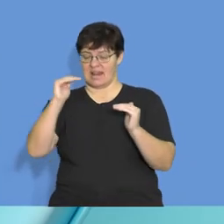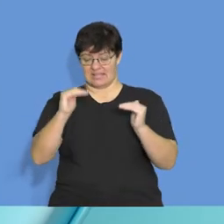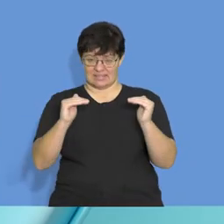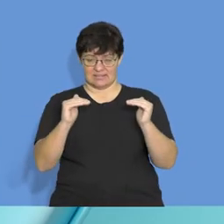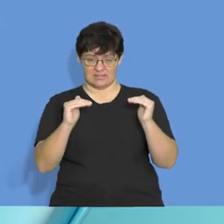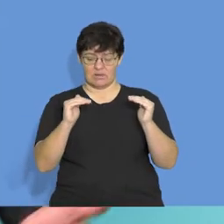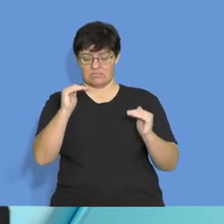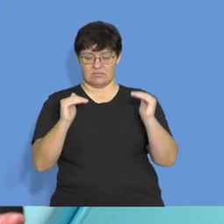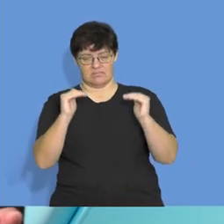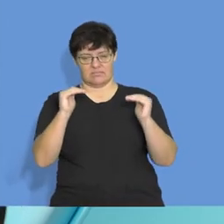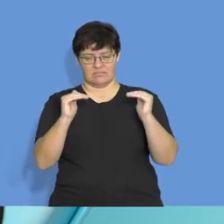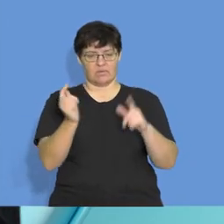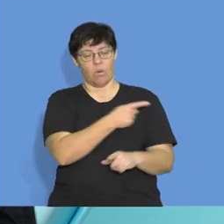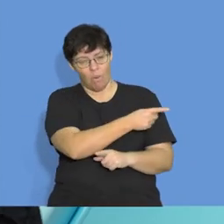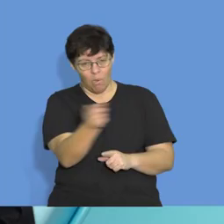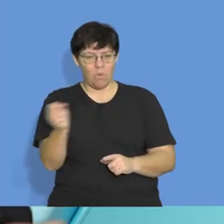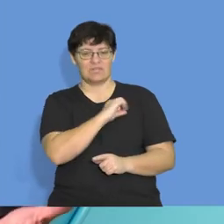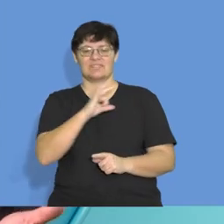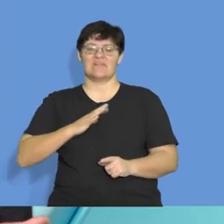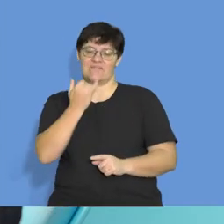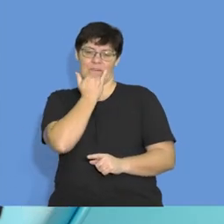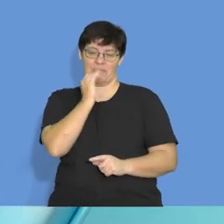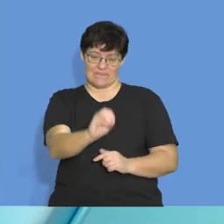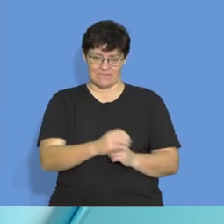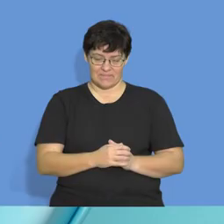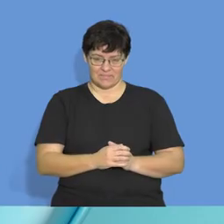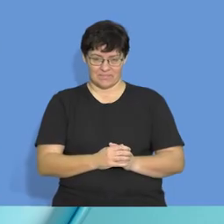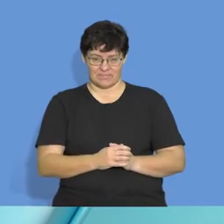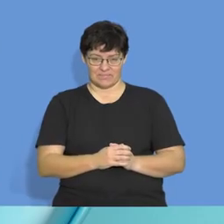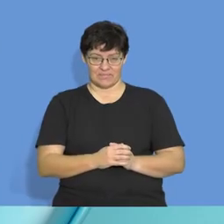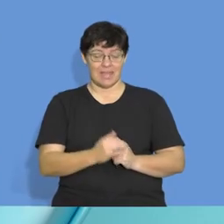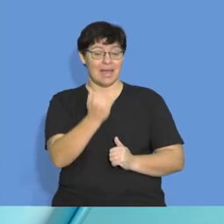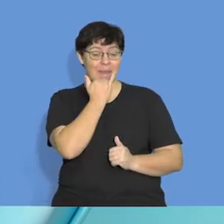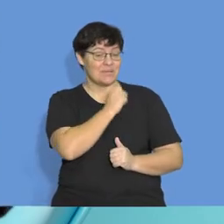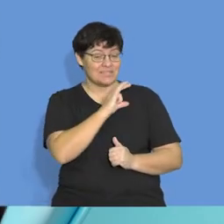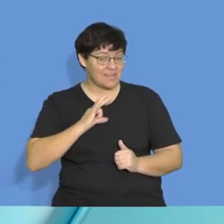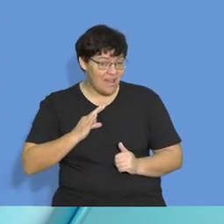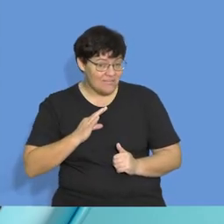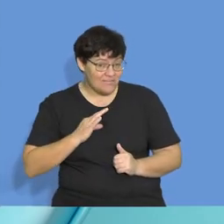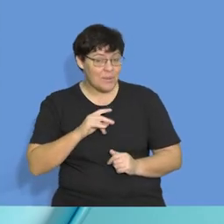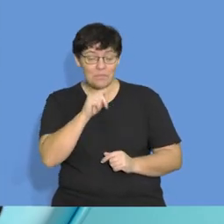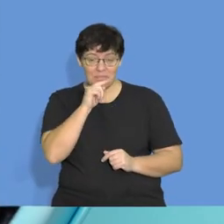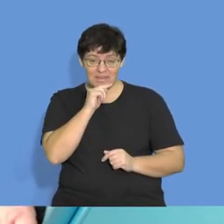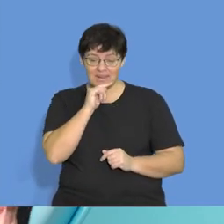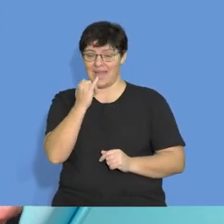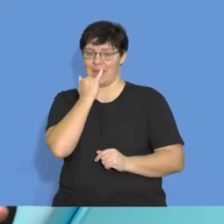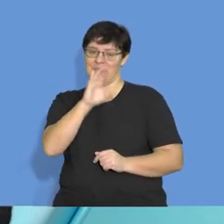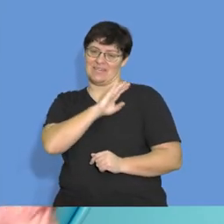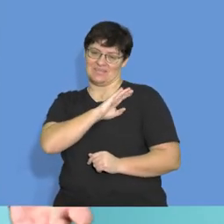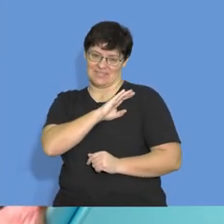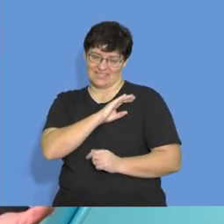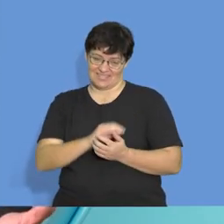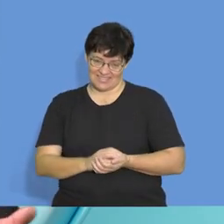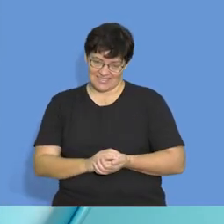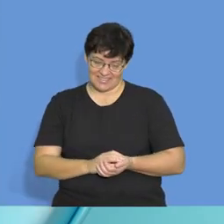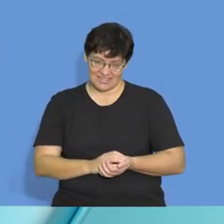where all your employees are happy. Remember, happy employees make happy customers and that's why in